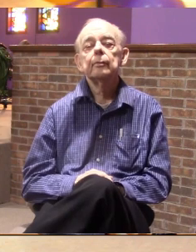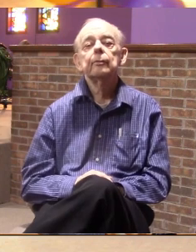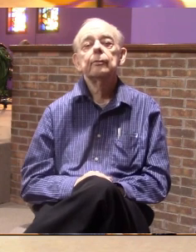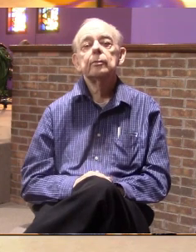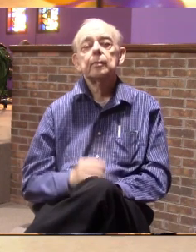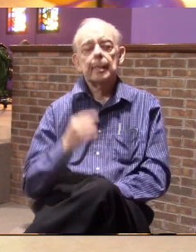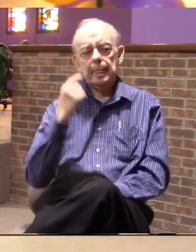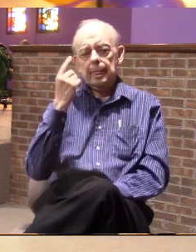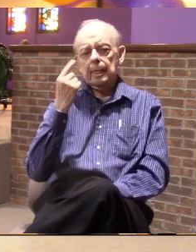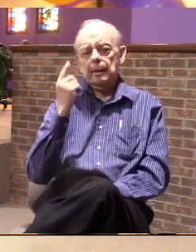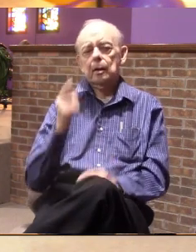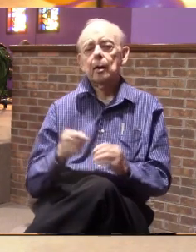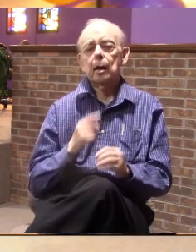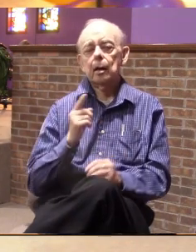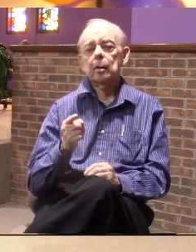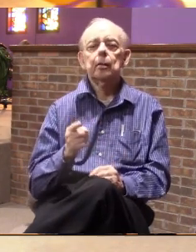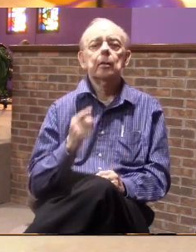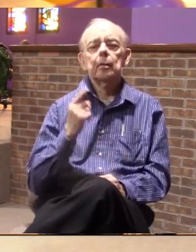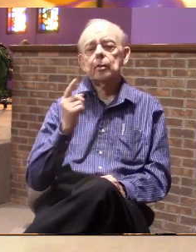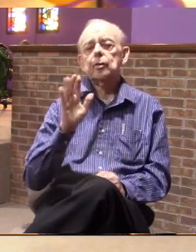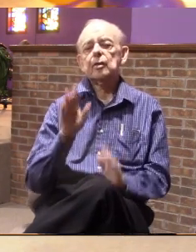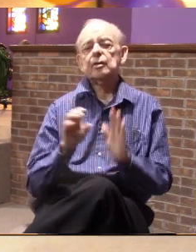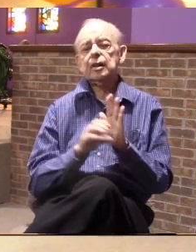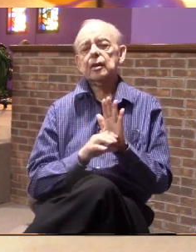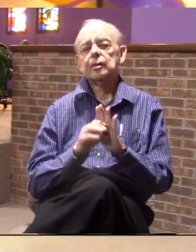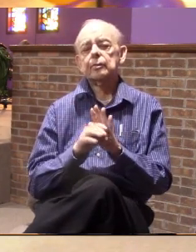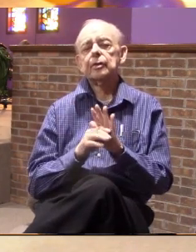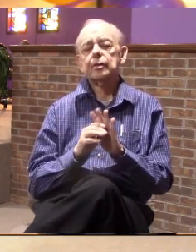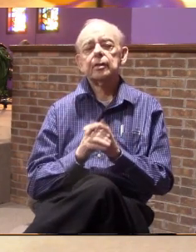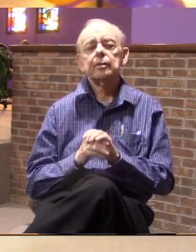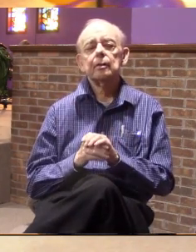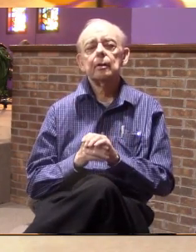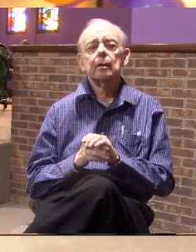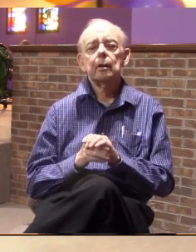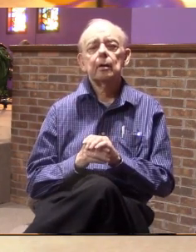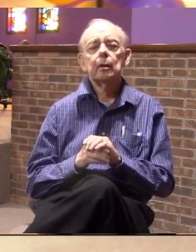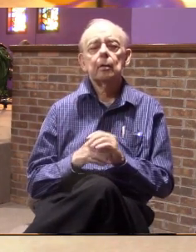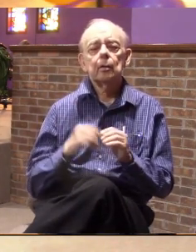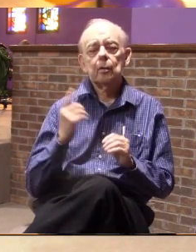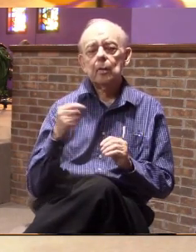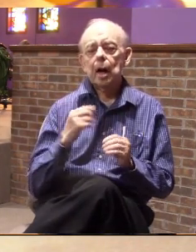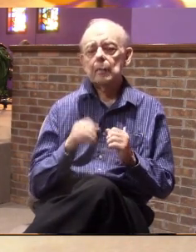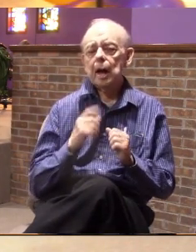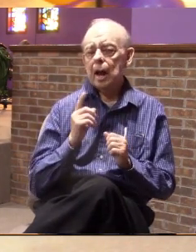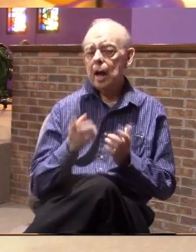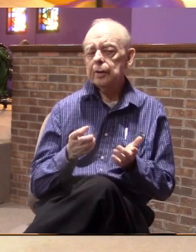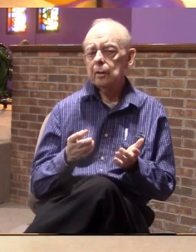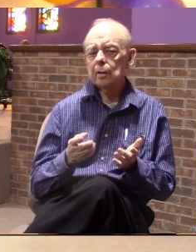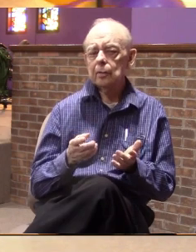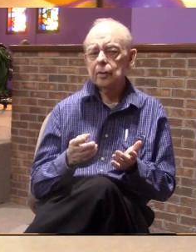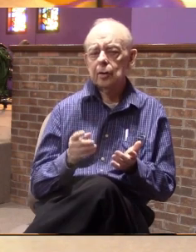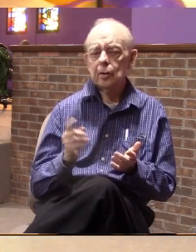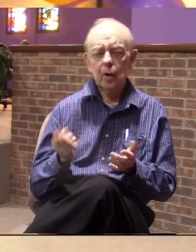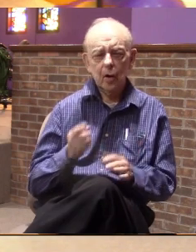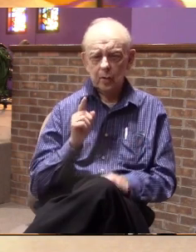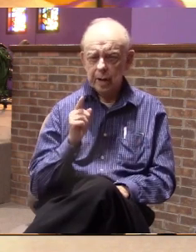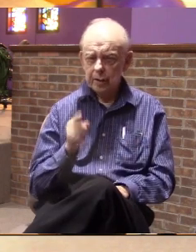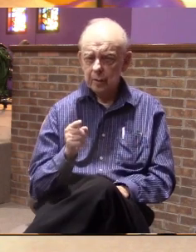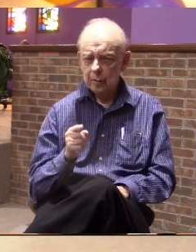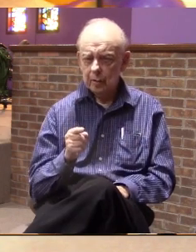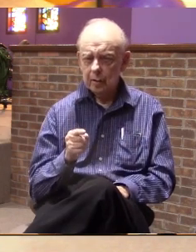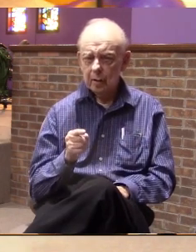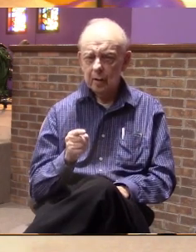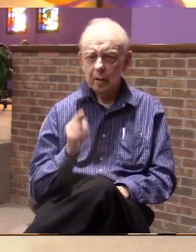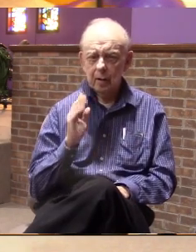Thought about your characteristics. Thought about how you, just you,